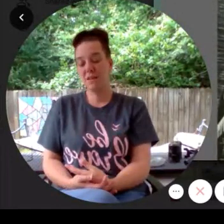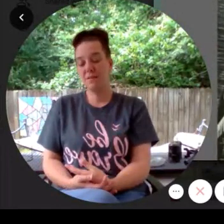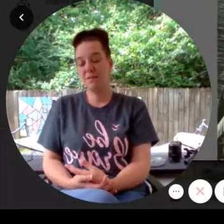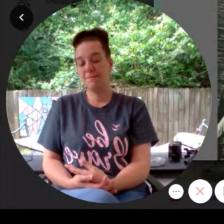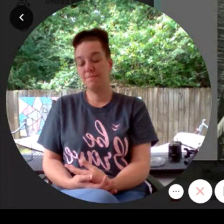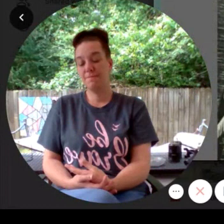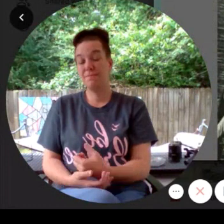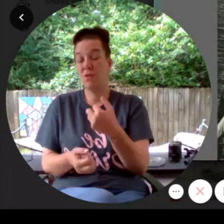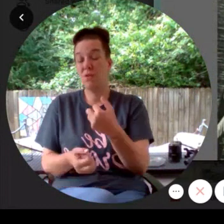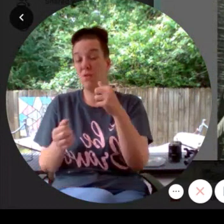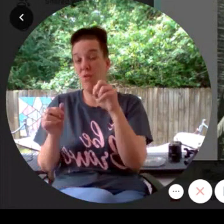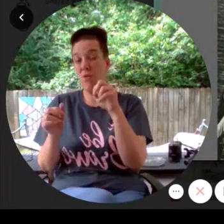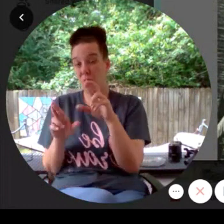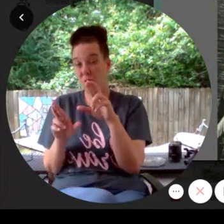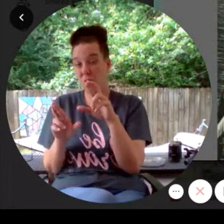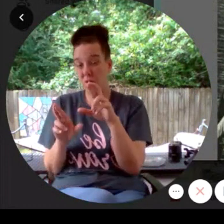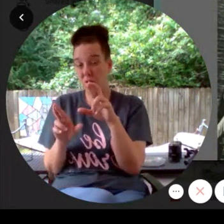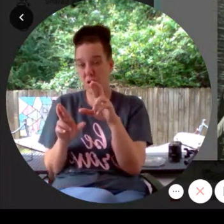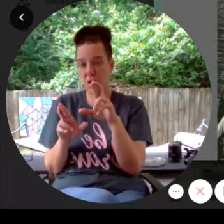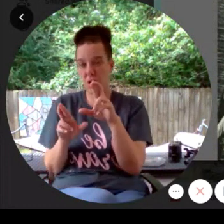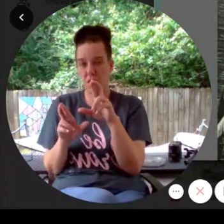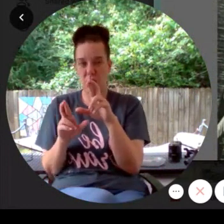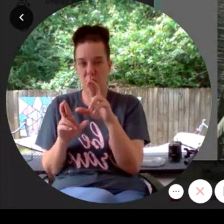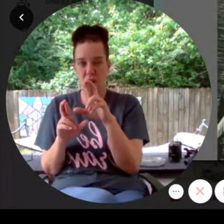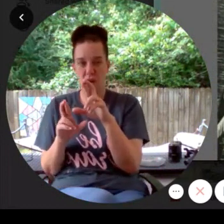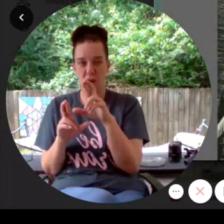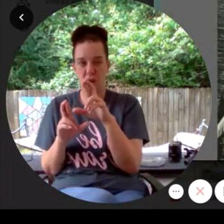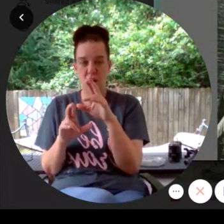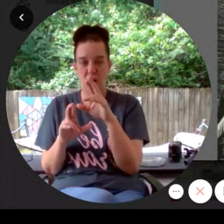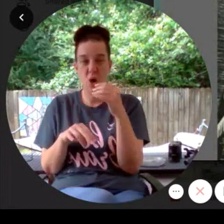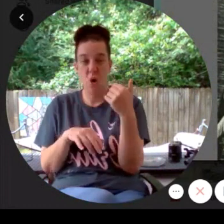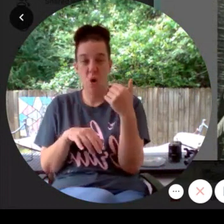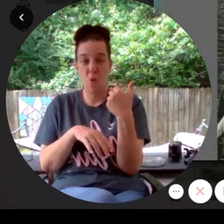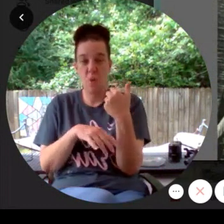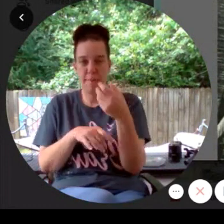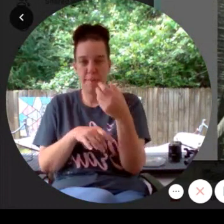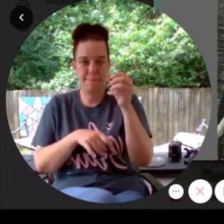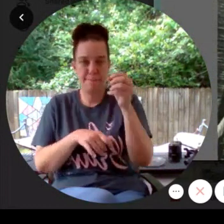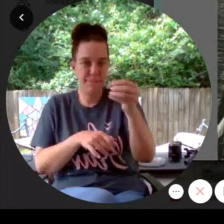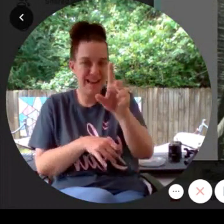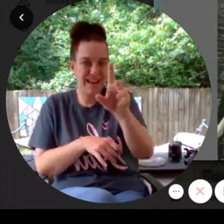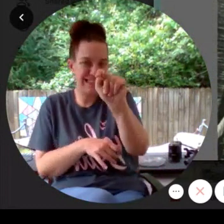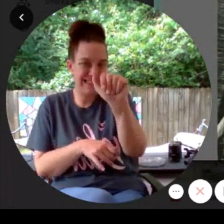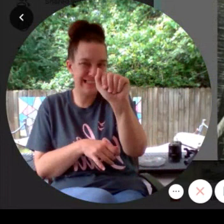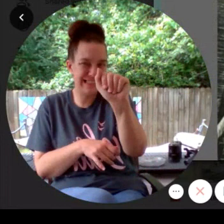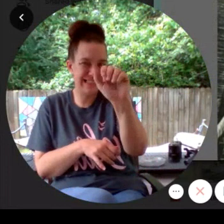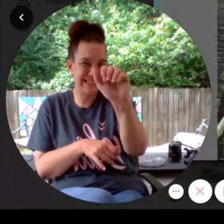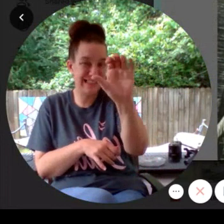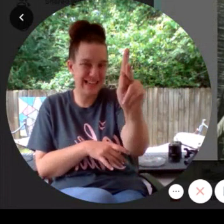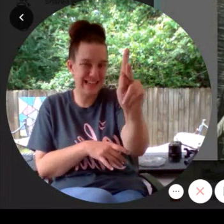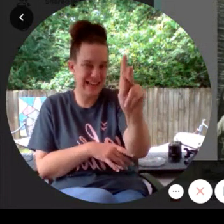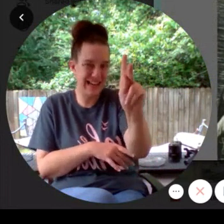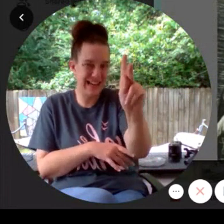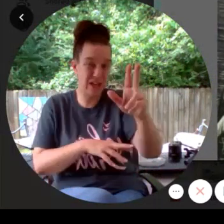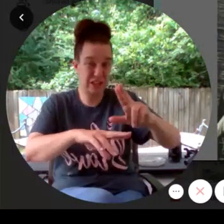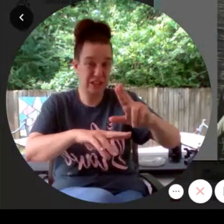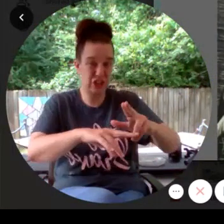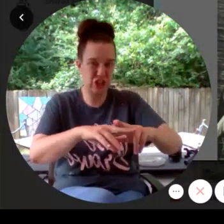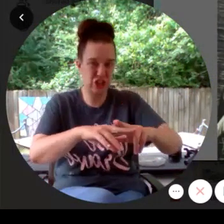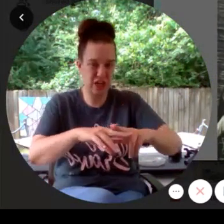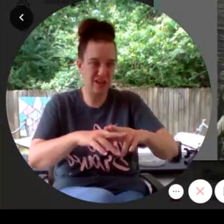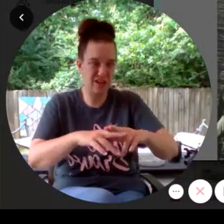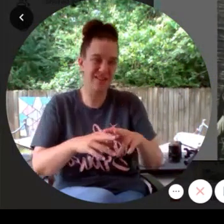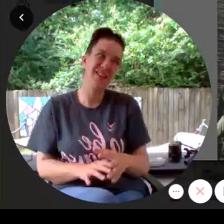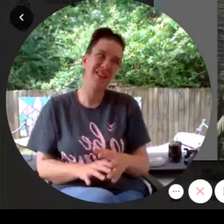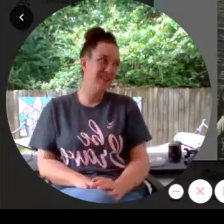Or, he'd put a track on his chair. Well, nope. I mean, he would probably